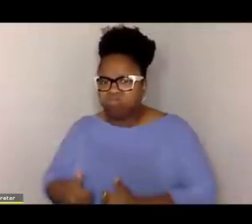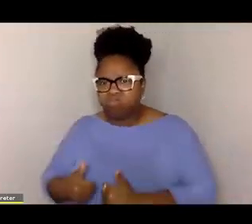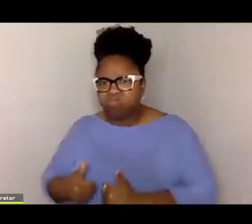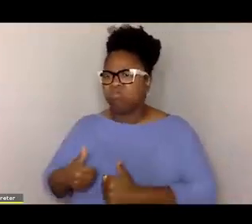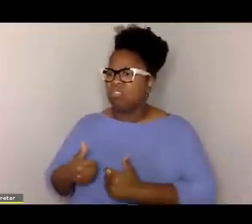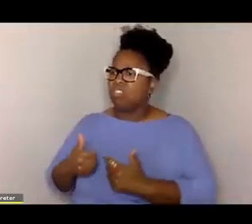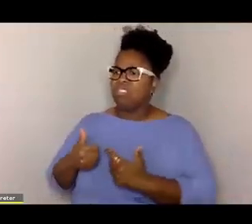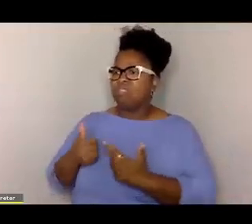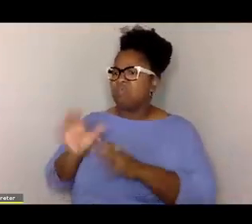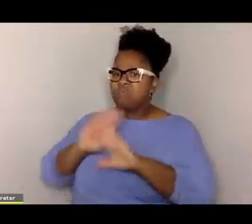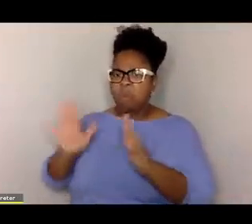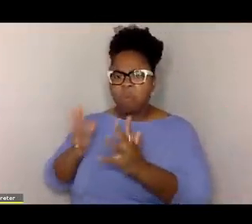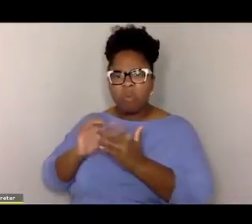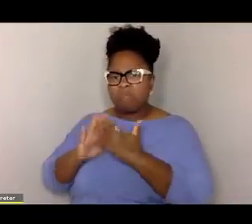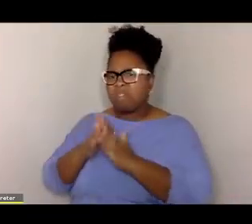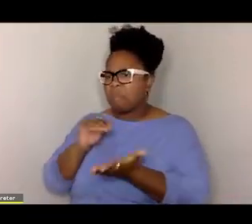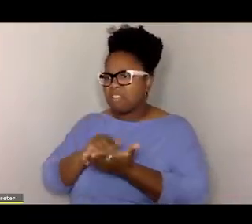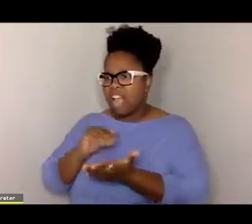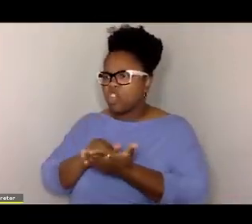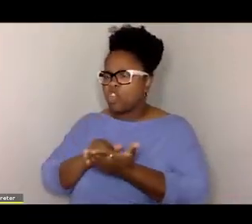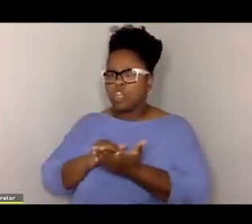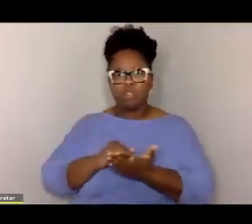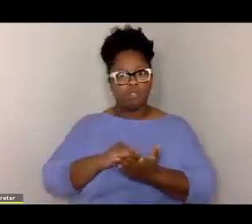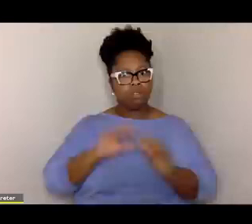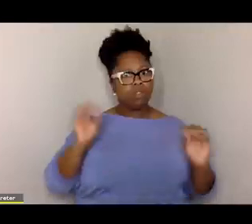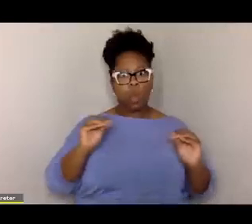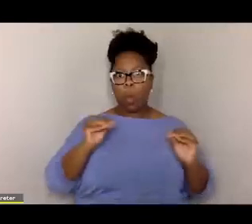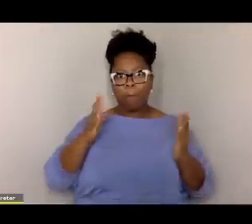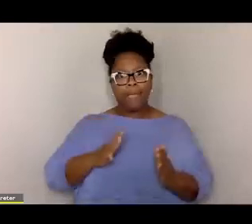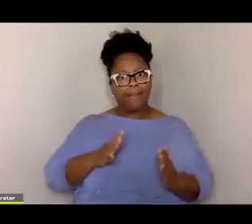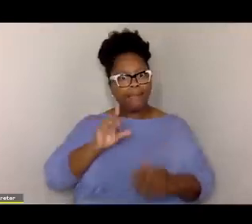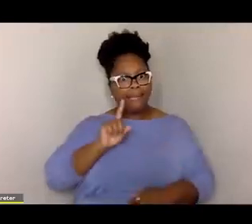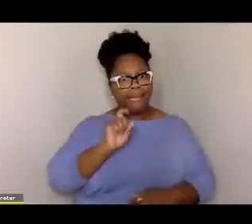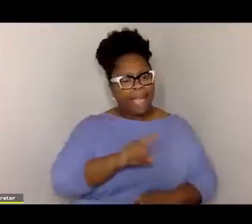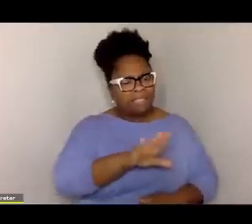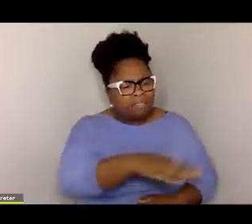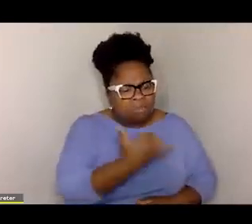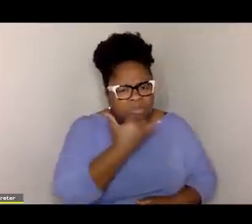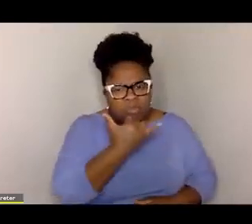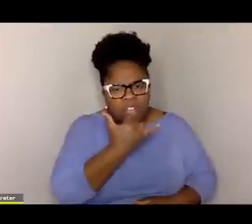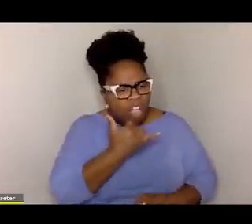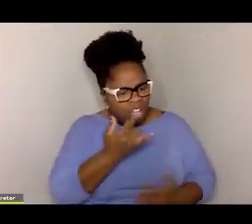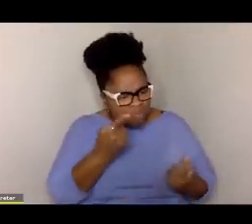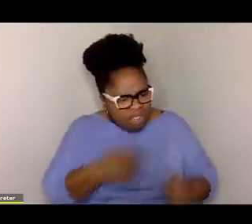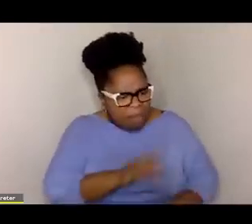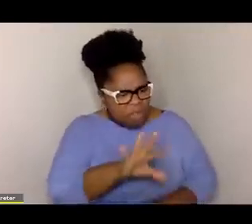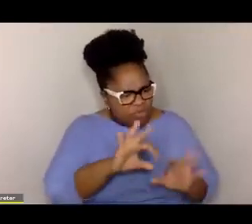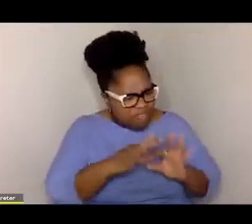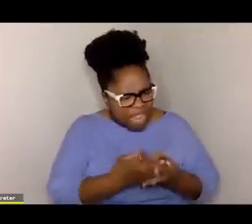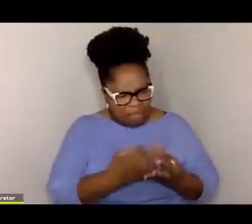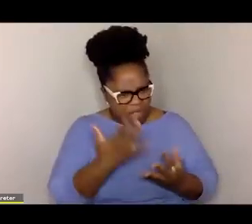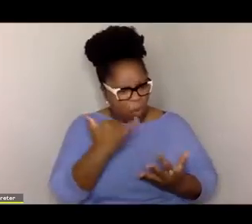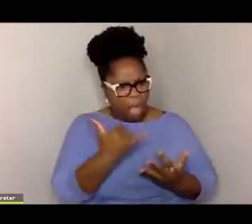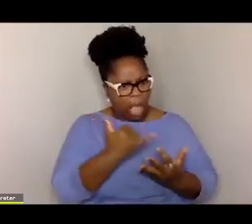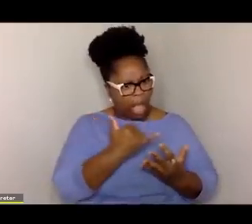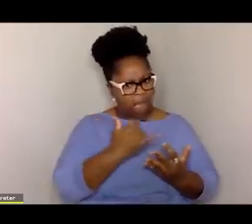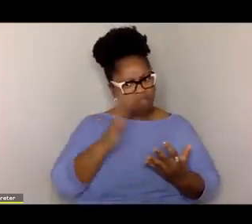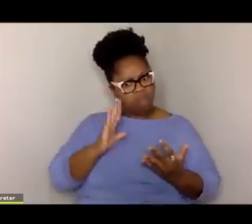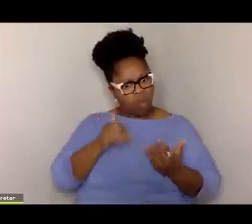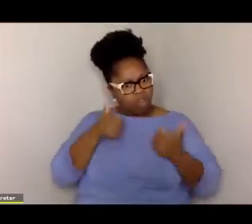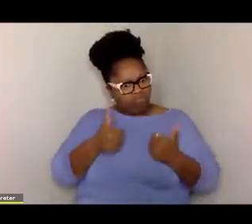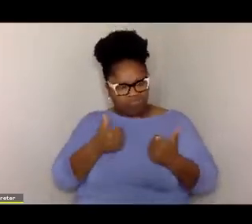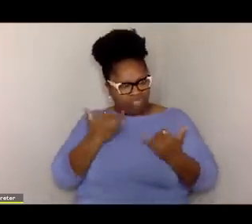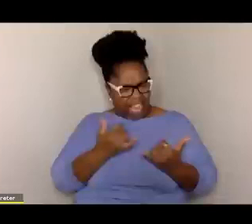to him, what's going on in his family that would cause him to sort of, you know,